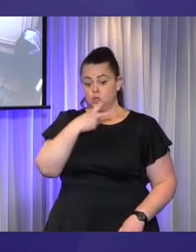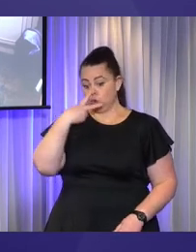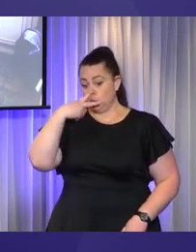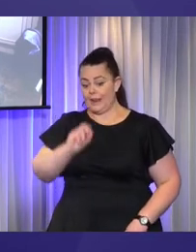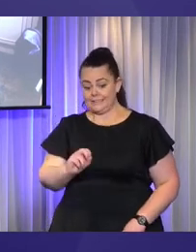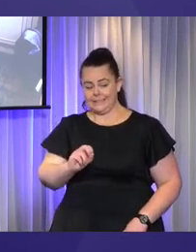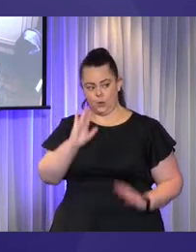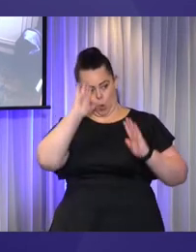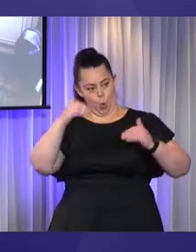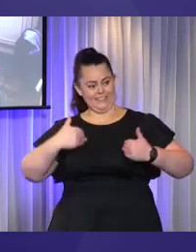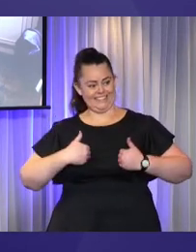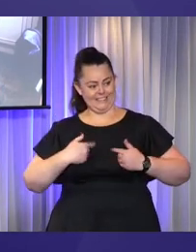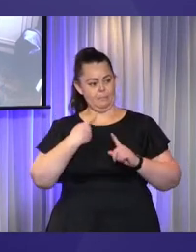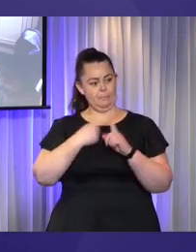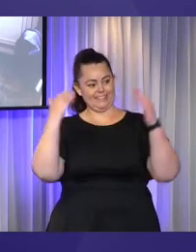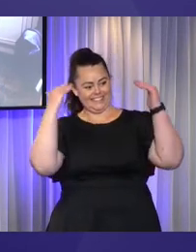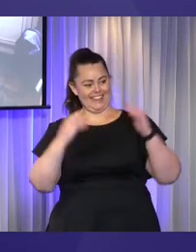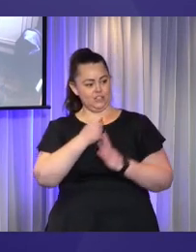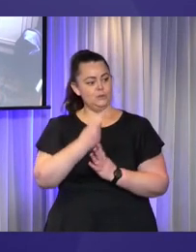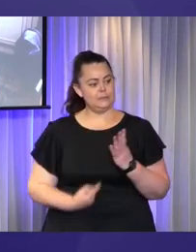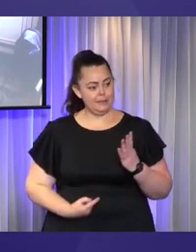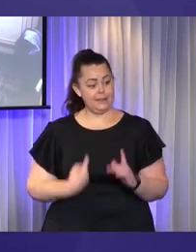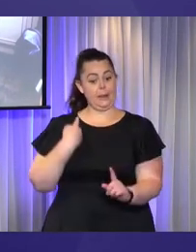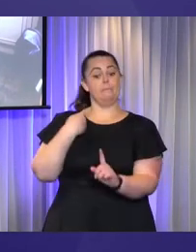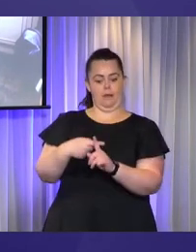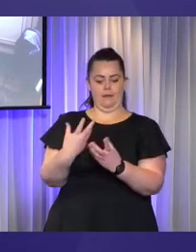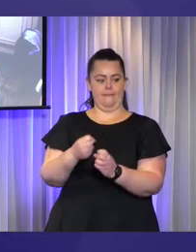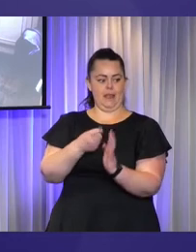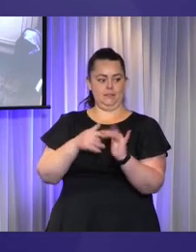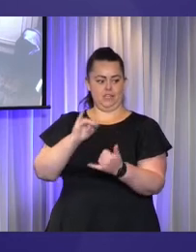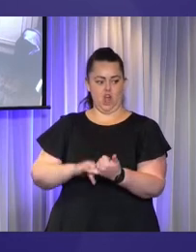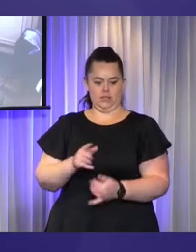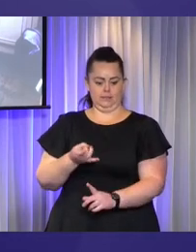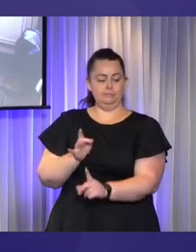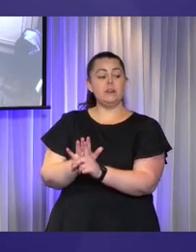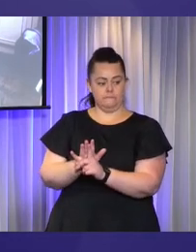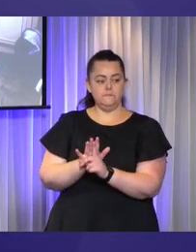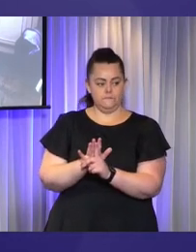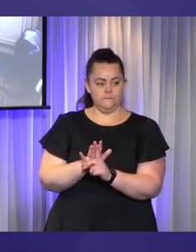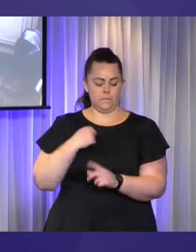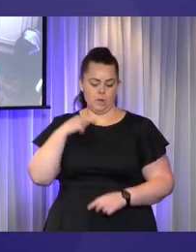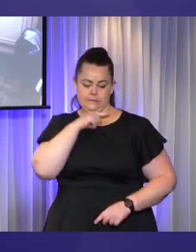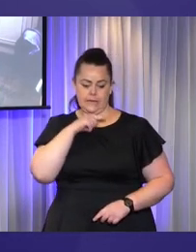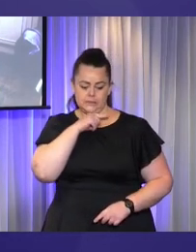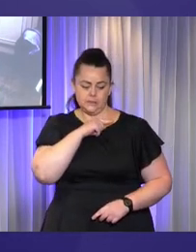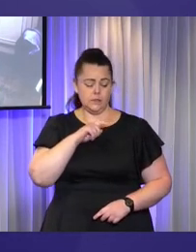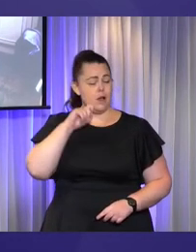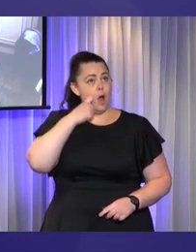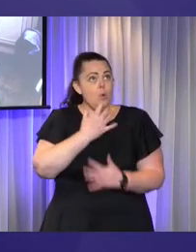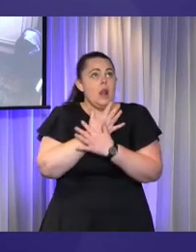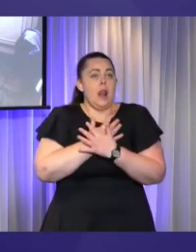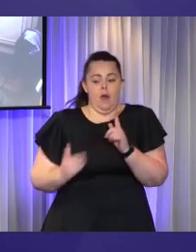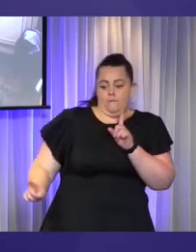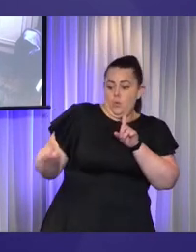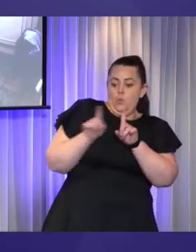disability and is an NDIS participant. And I'd really love to co-present with him, but that really isn't an option.